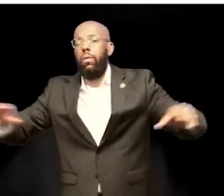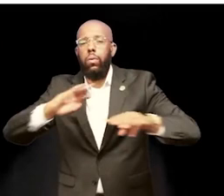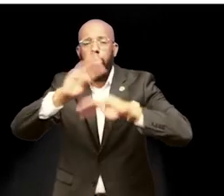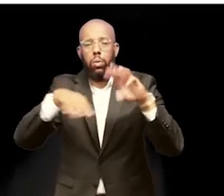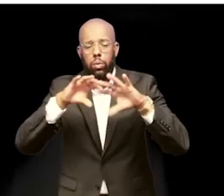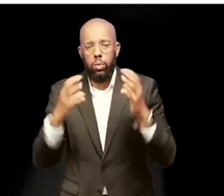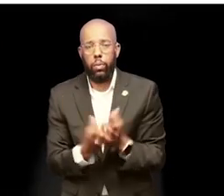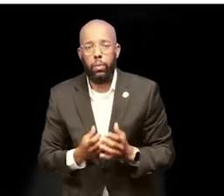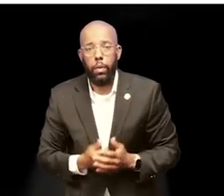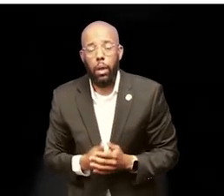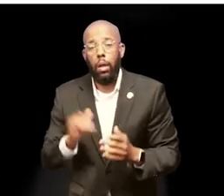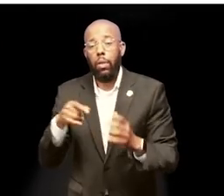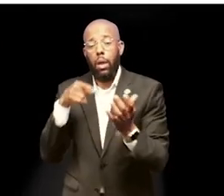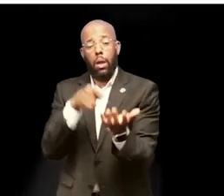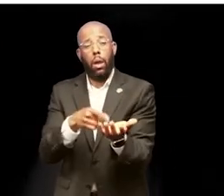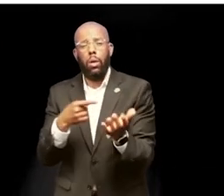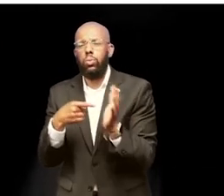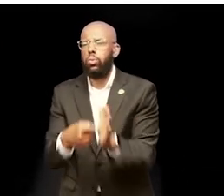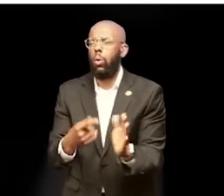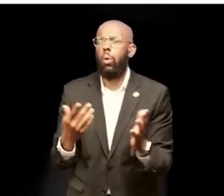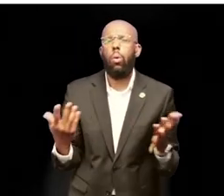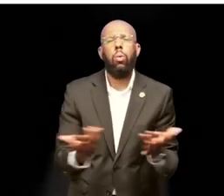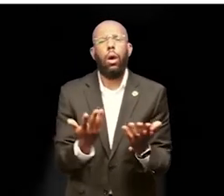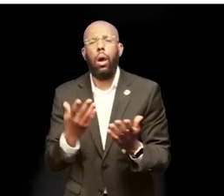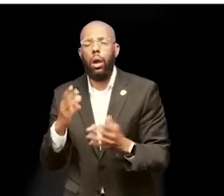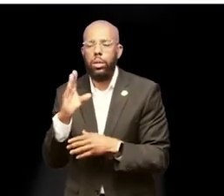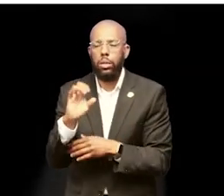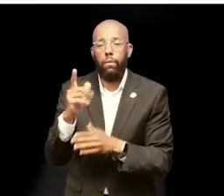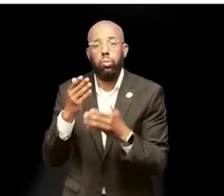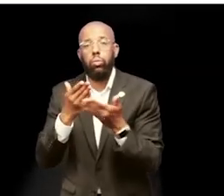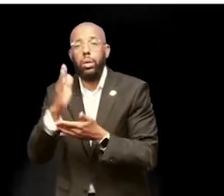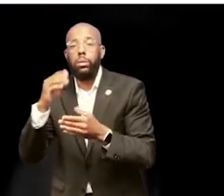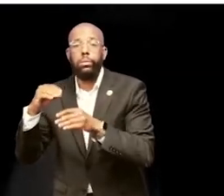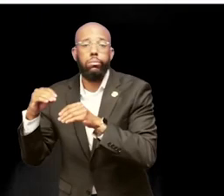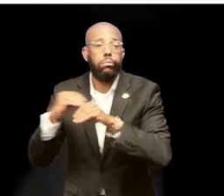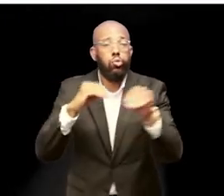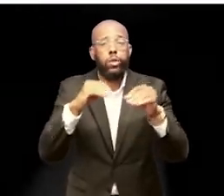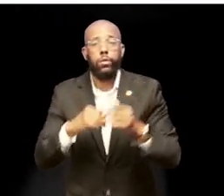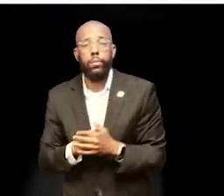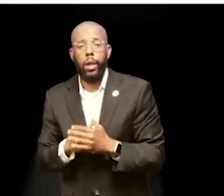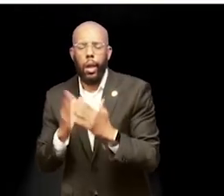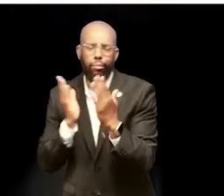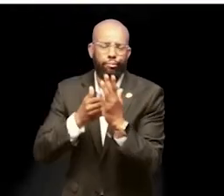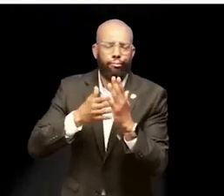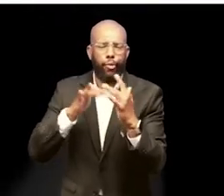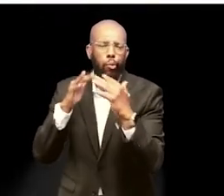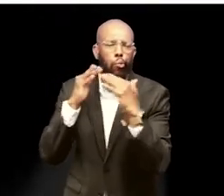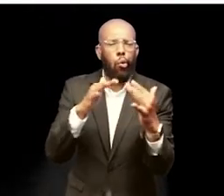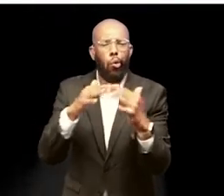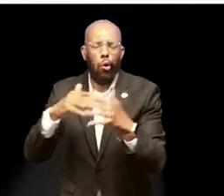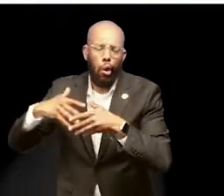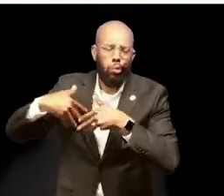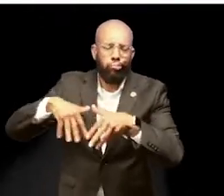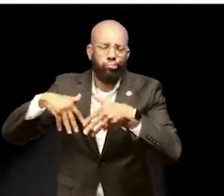and challenge America's image of itself. By working with communities from throughout the United States and